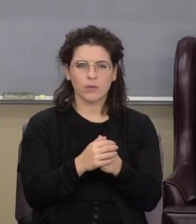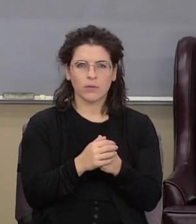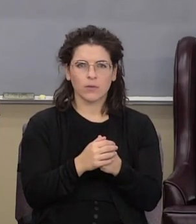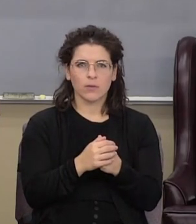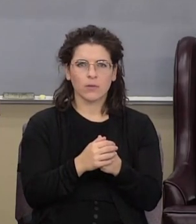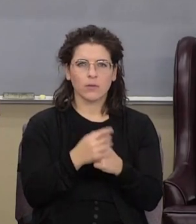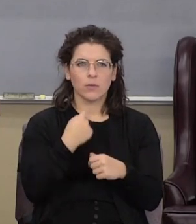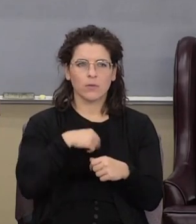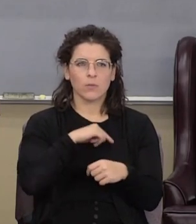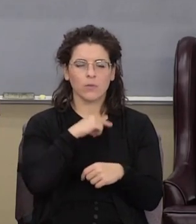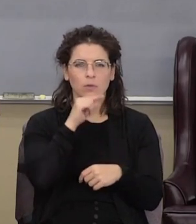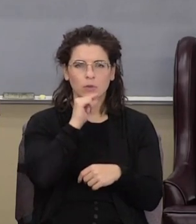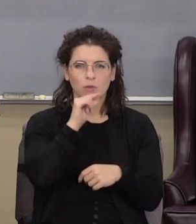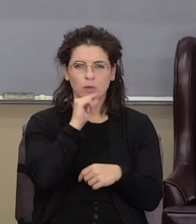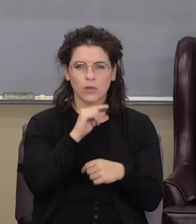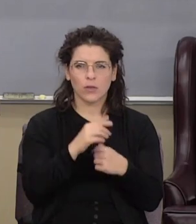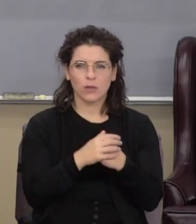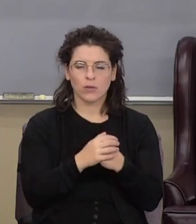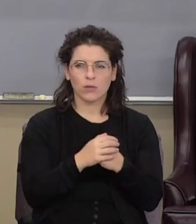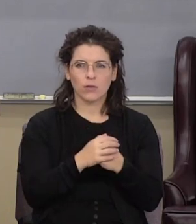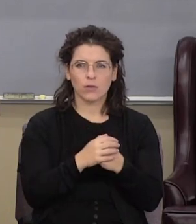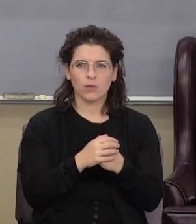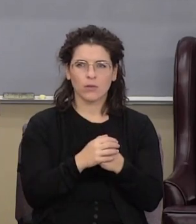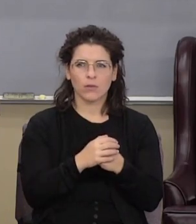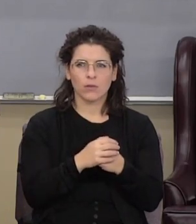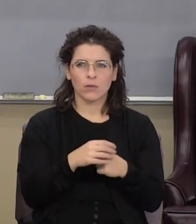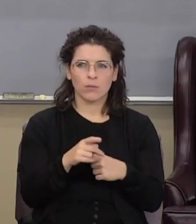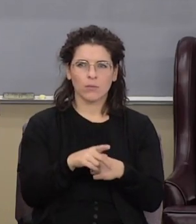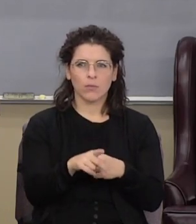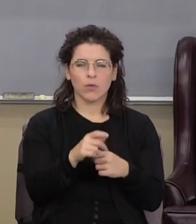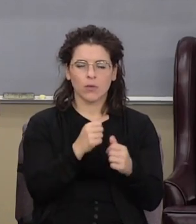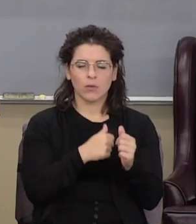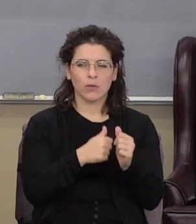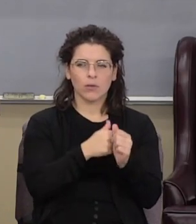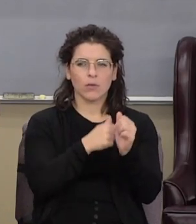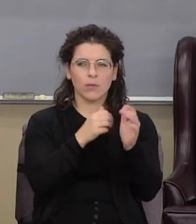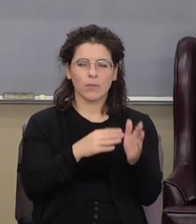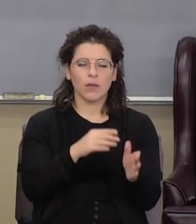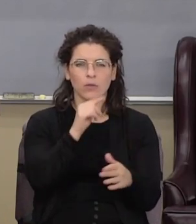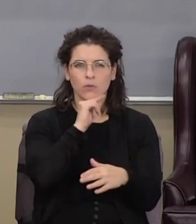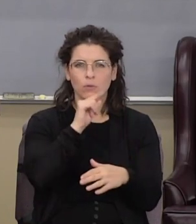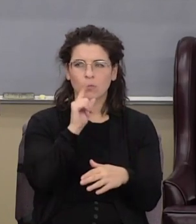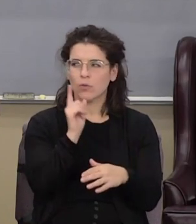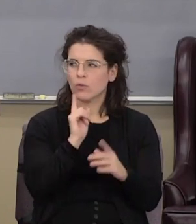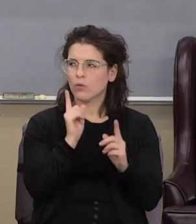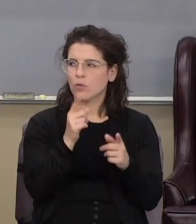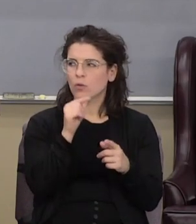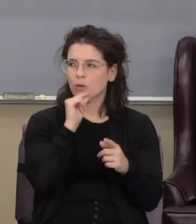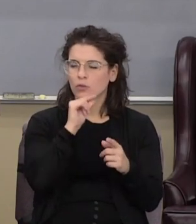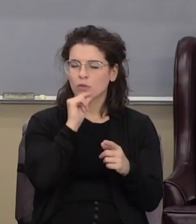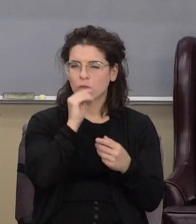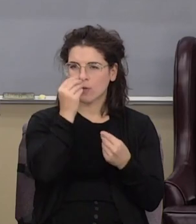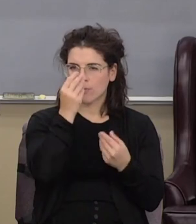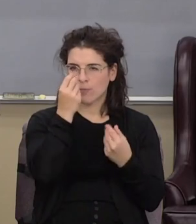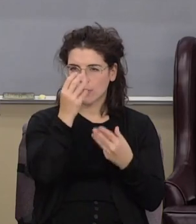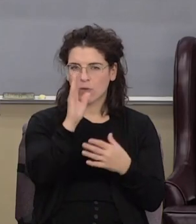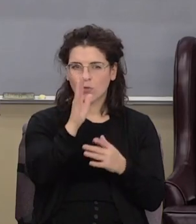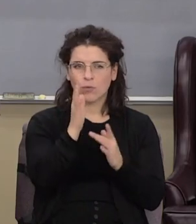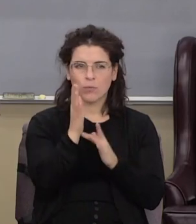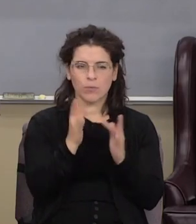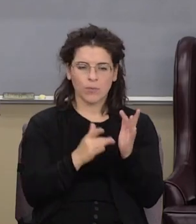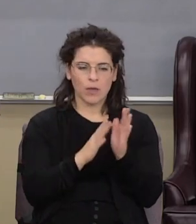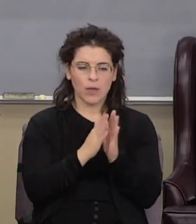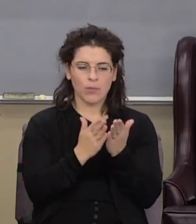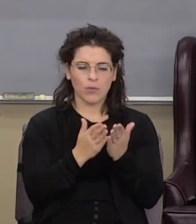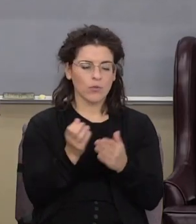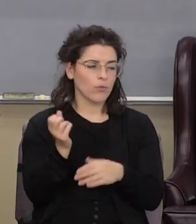we're Gentiles folks Paul's the apostle of Gentiles where do you go get Gentile information in your Bible you